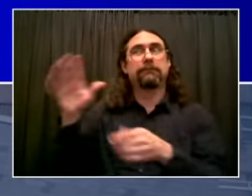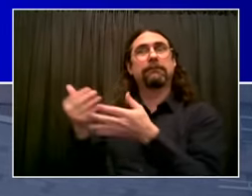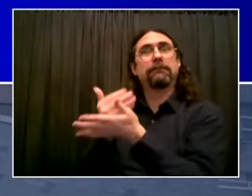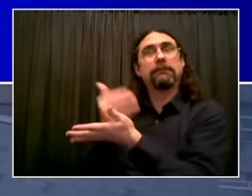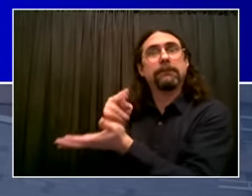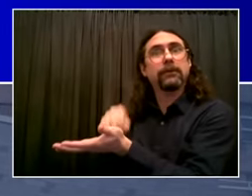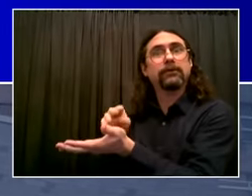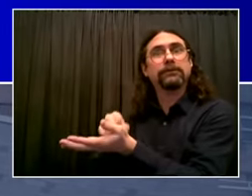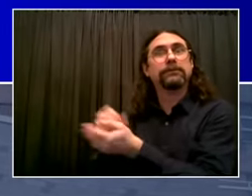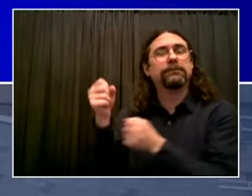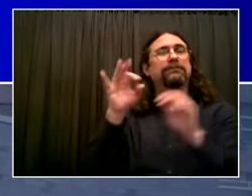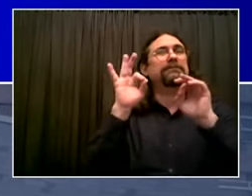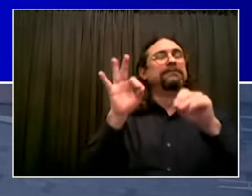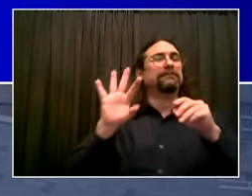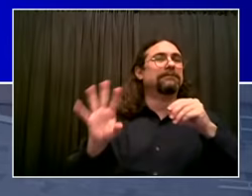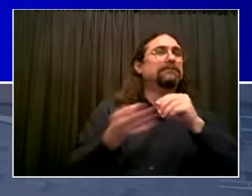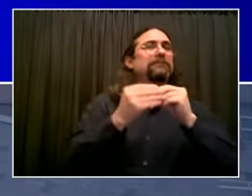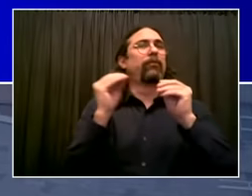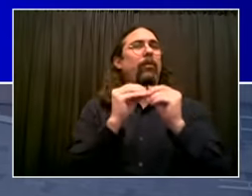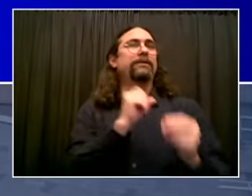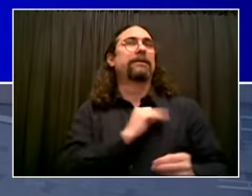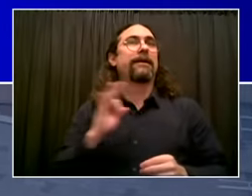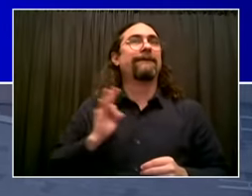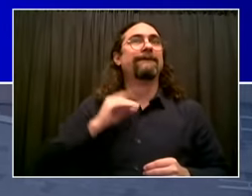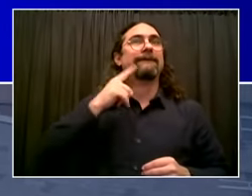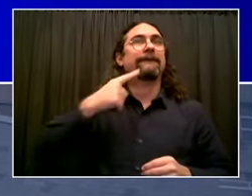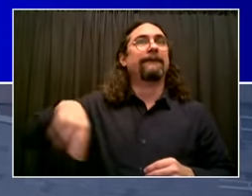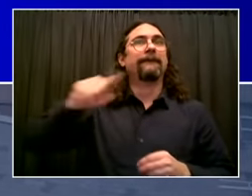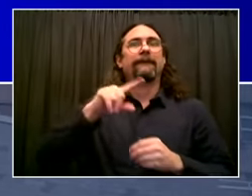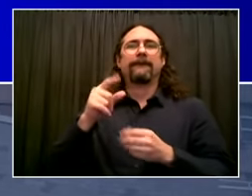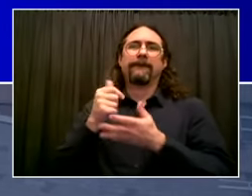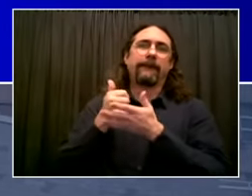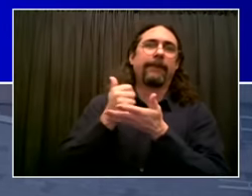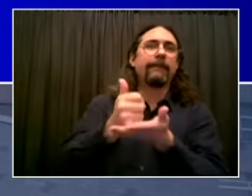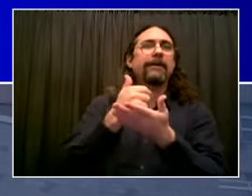growing, and this is a great step for that effort. So thank you, CUNY.